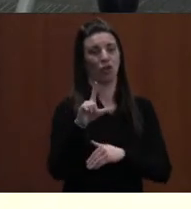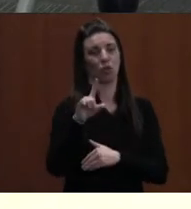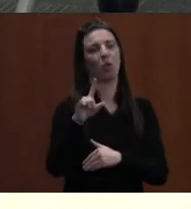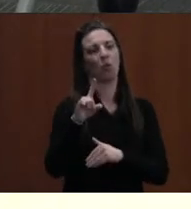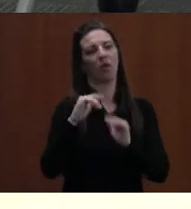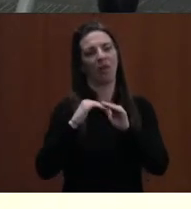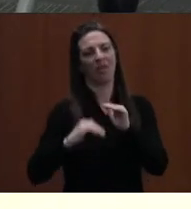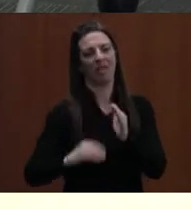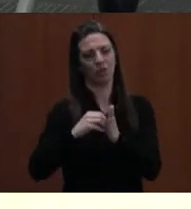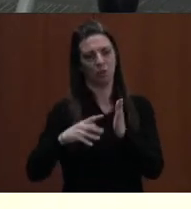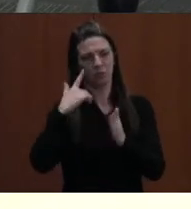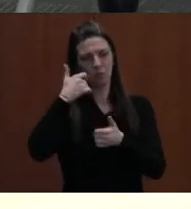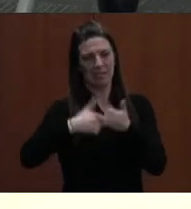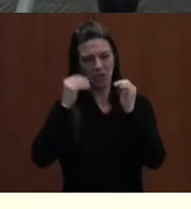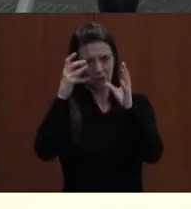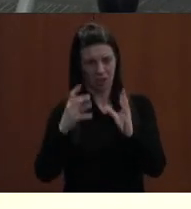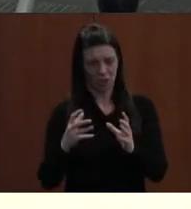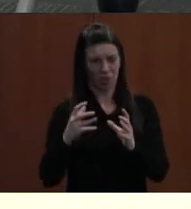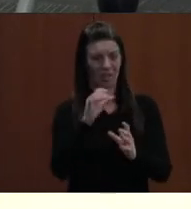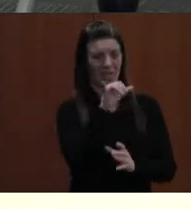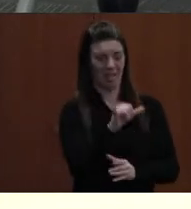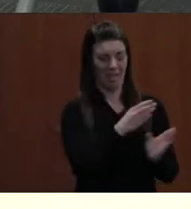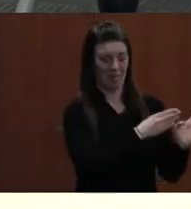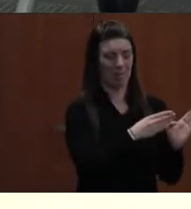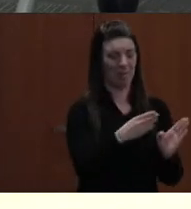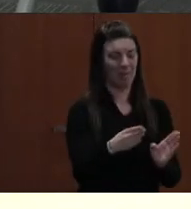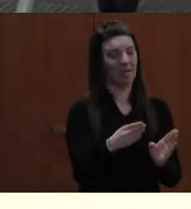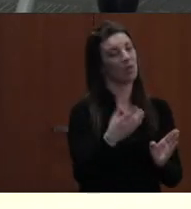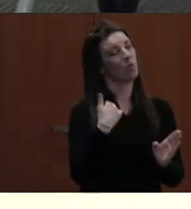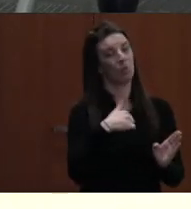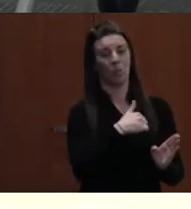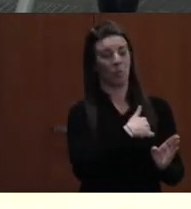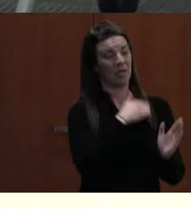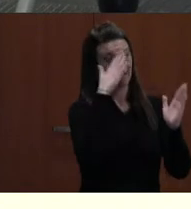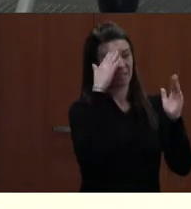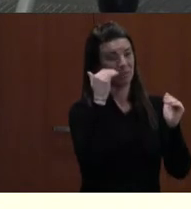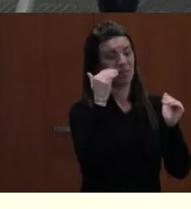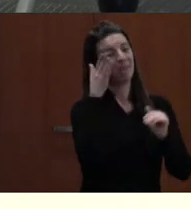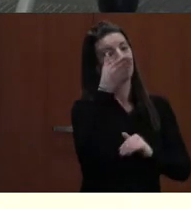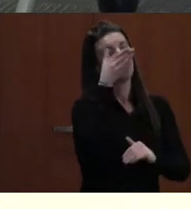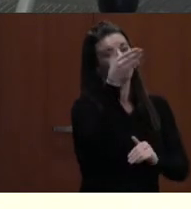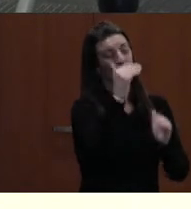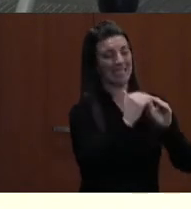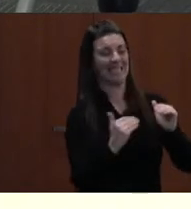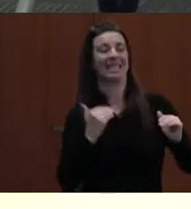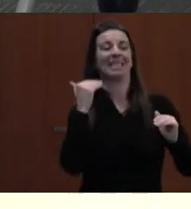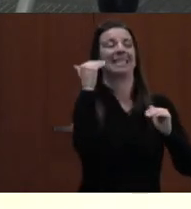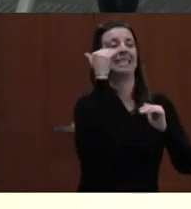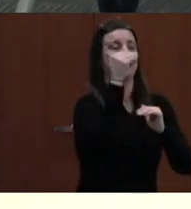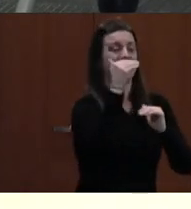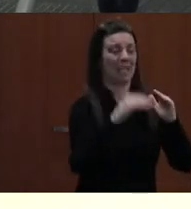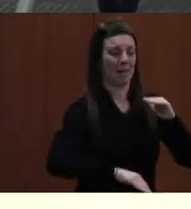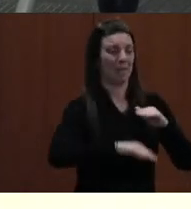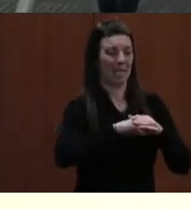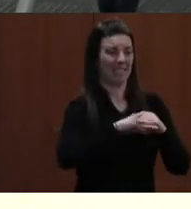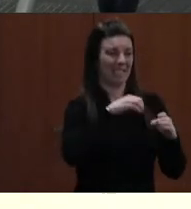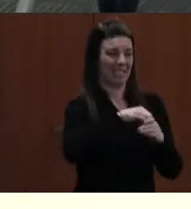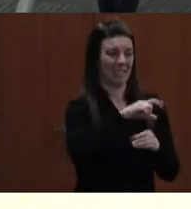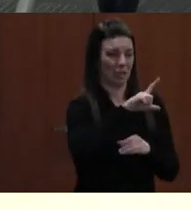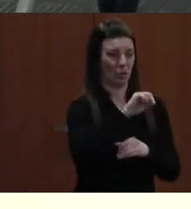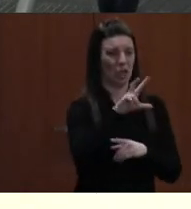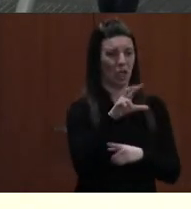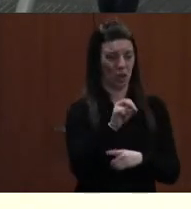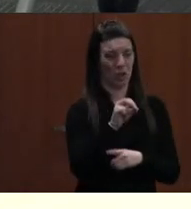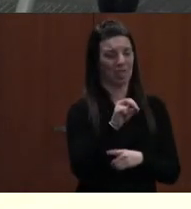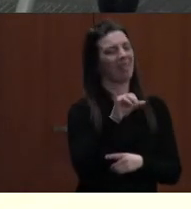Facilities Master Plan, Hickory Elementary is projected to exceed its state-rated capacity through 2030. The staff at Hickory are some of the finest